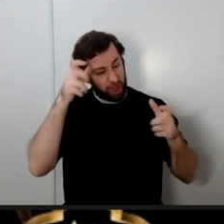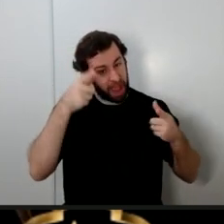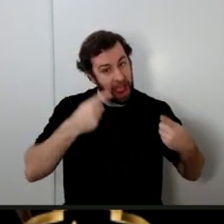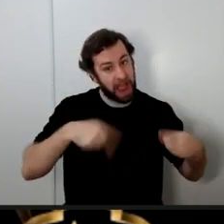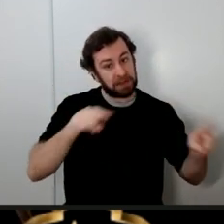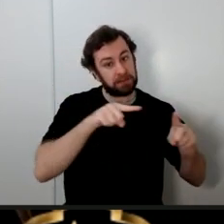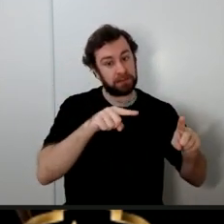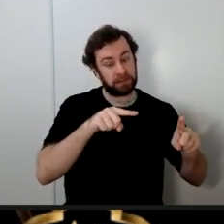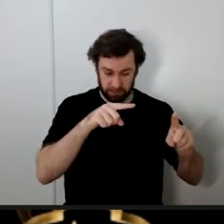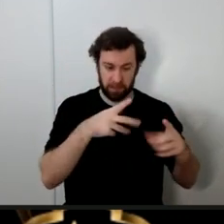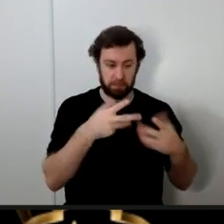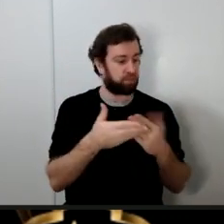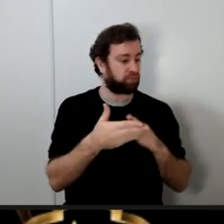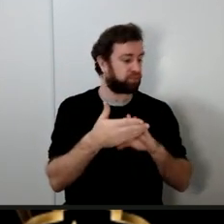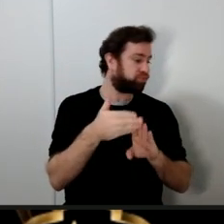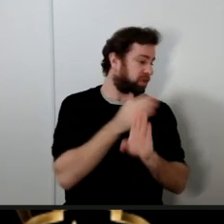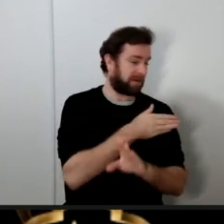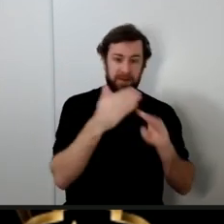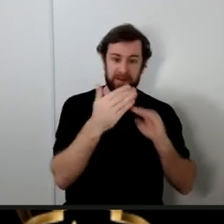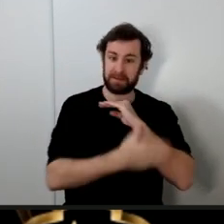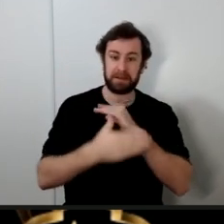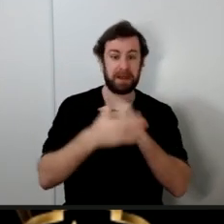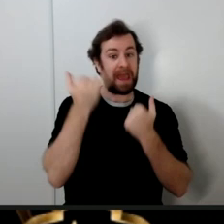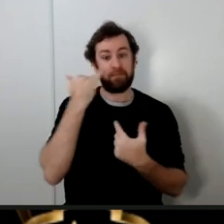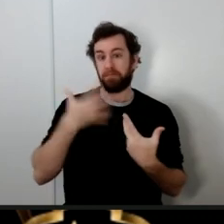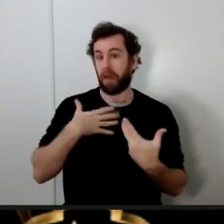previous nations even if they were my ancestors